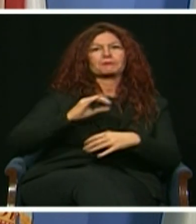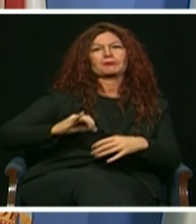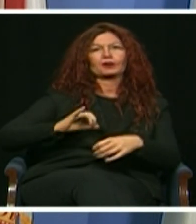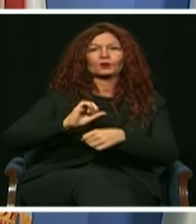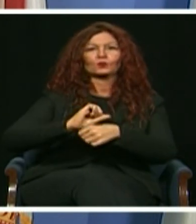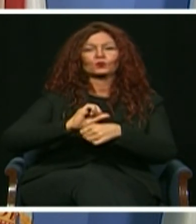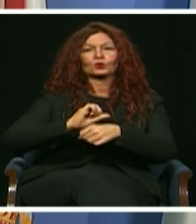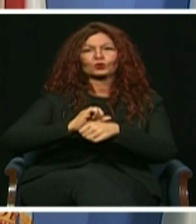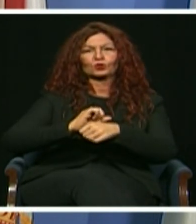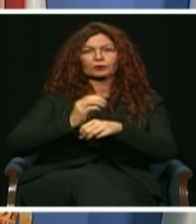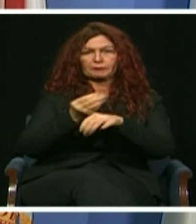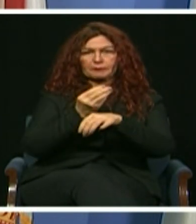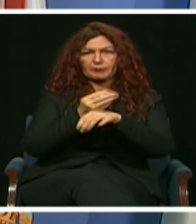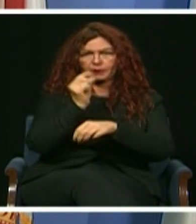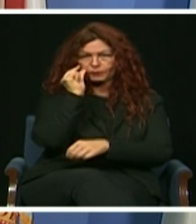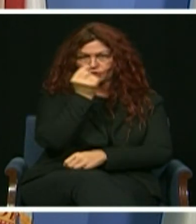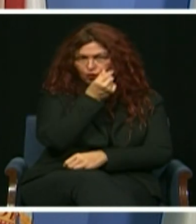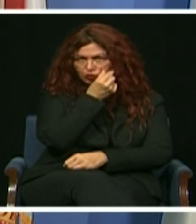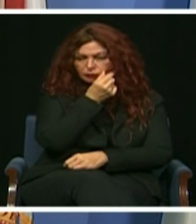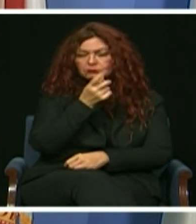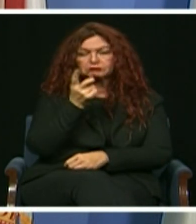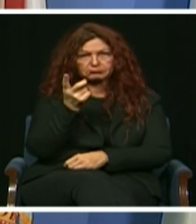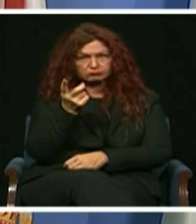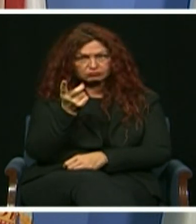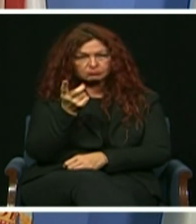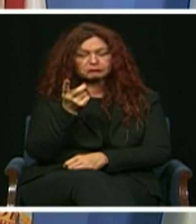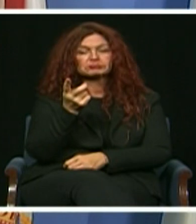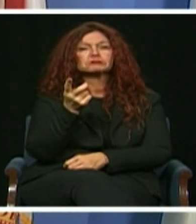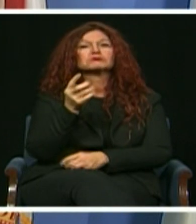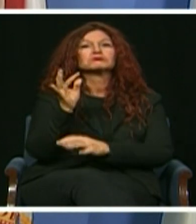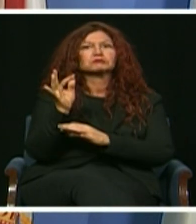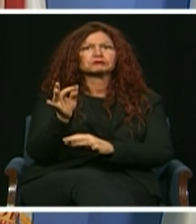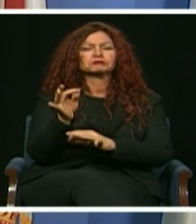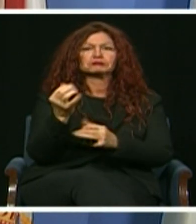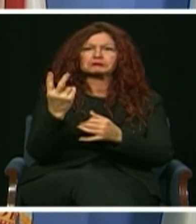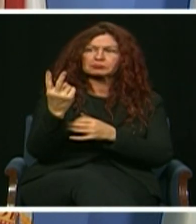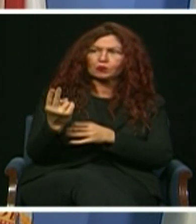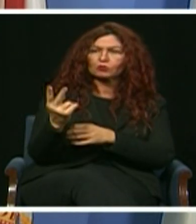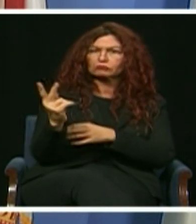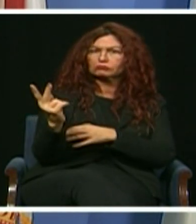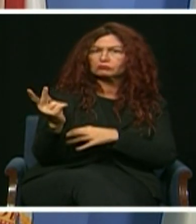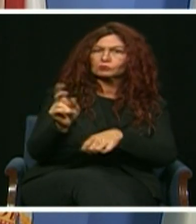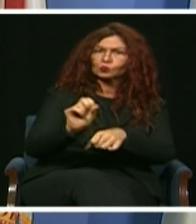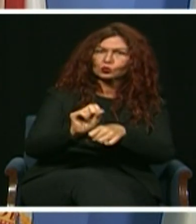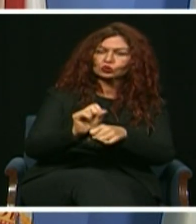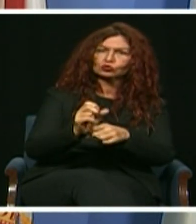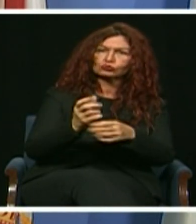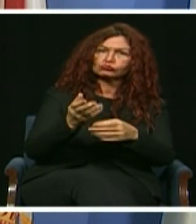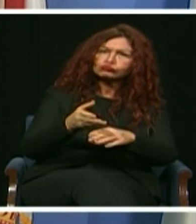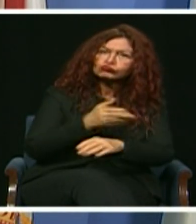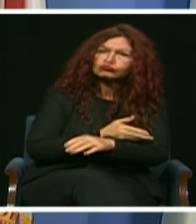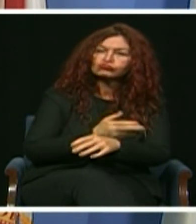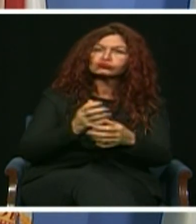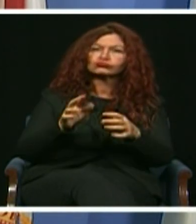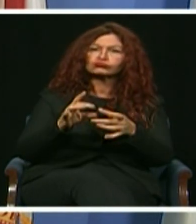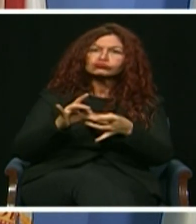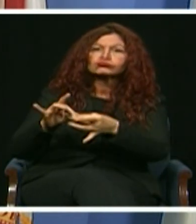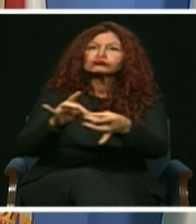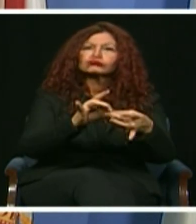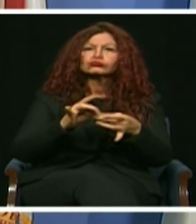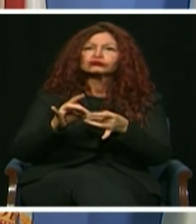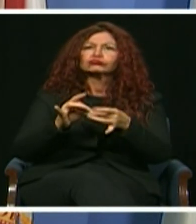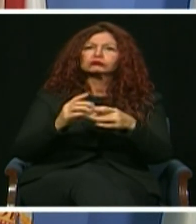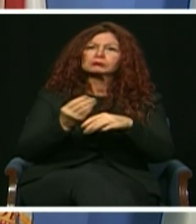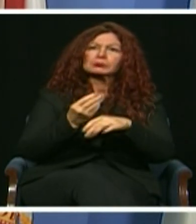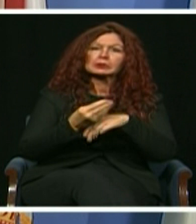of the City of Miami Commission, respectively. Both of them are working to improve collaboration between Miami-Dade County and all 34